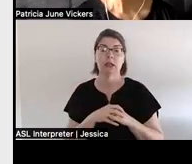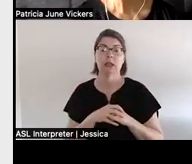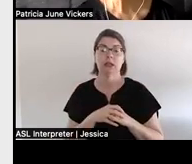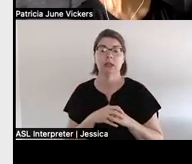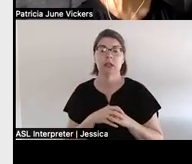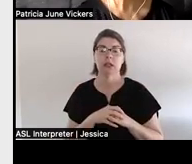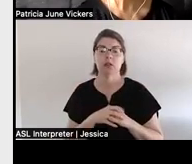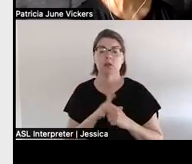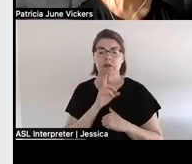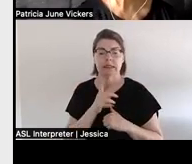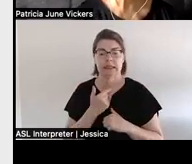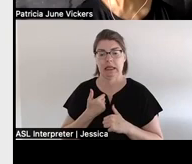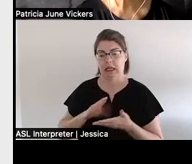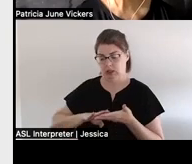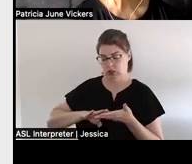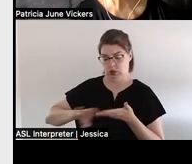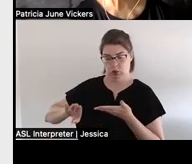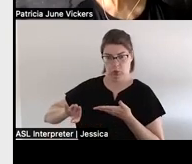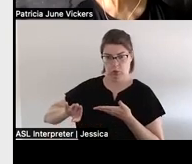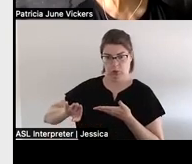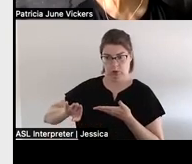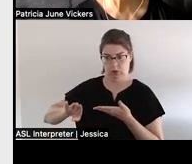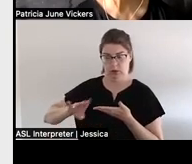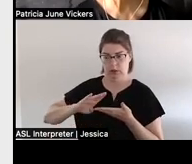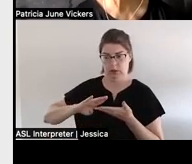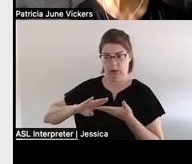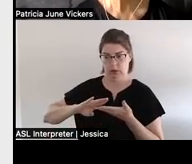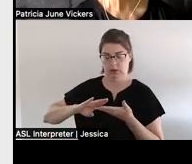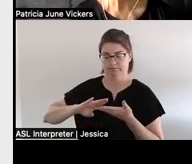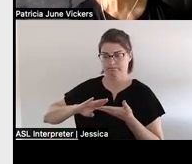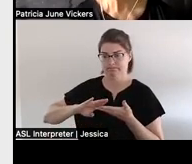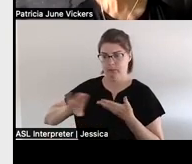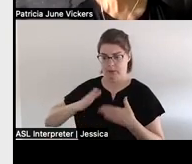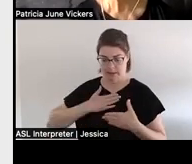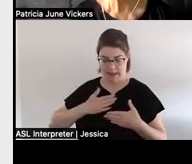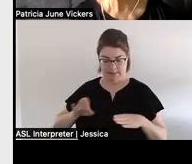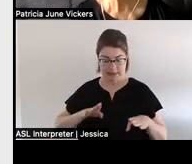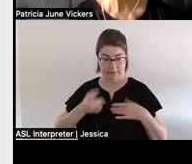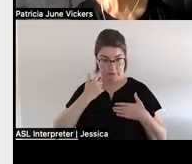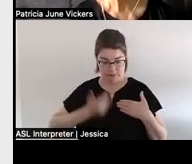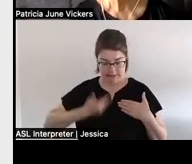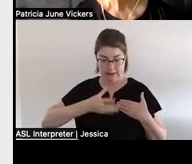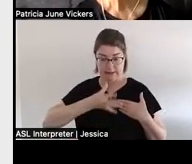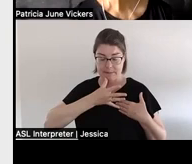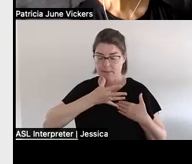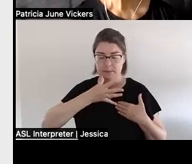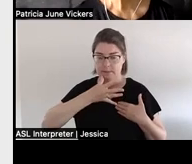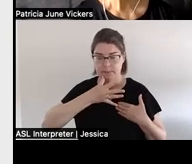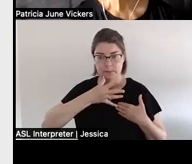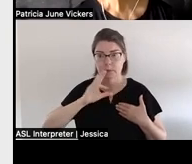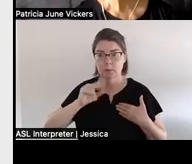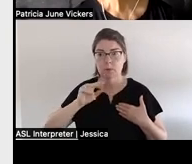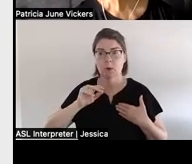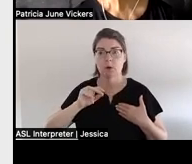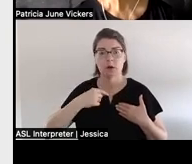excused or i excuse my um behavior as a mother it's that